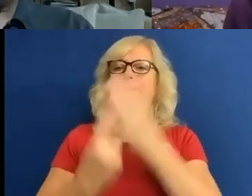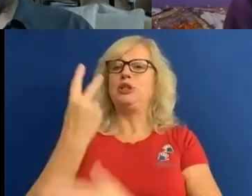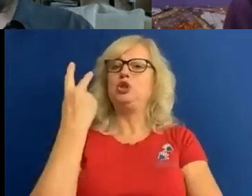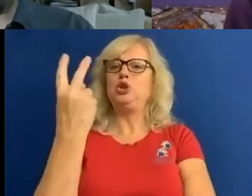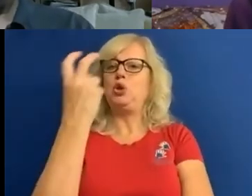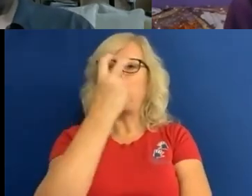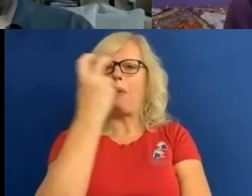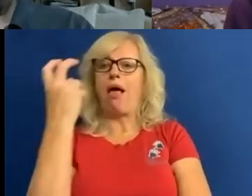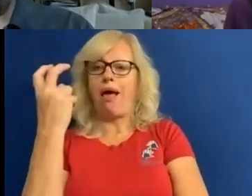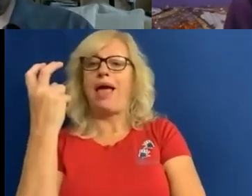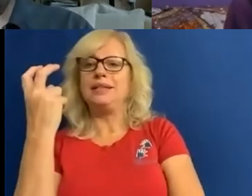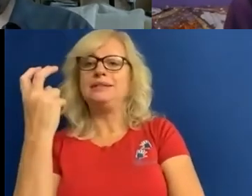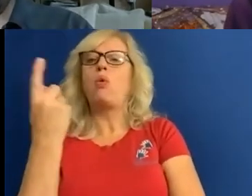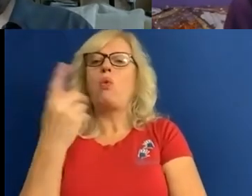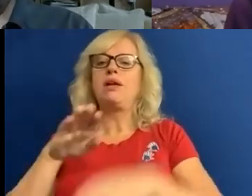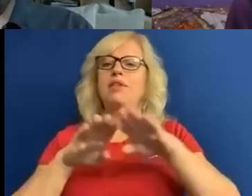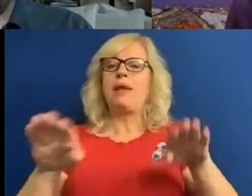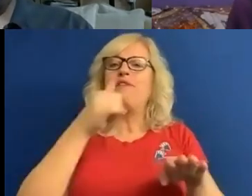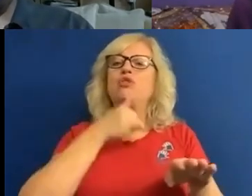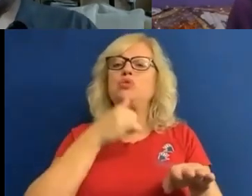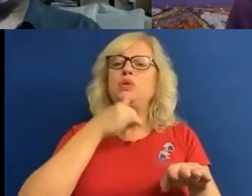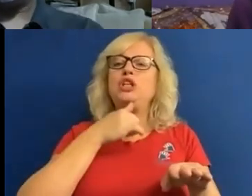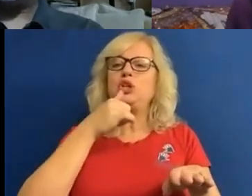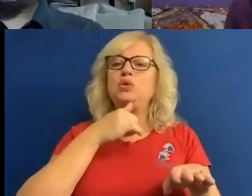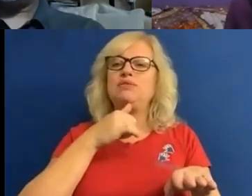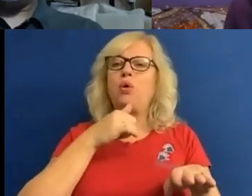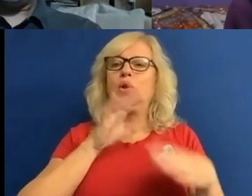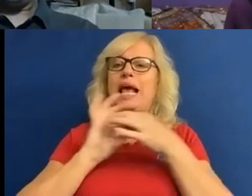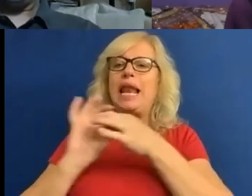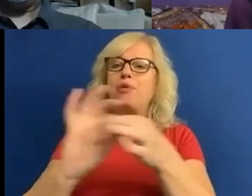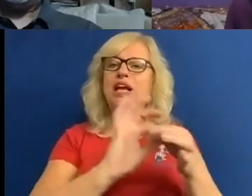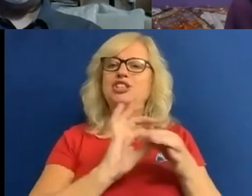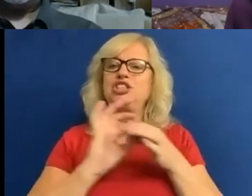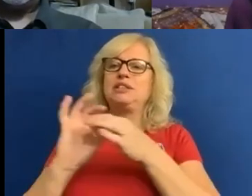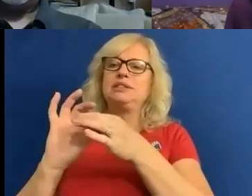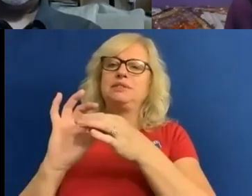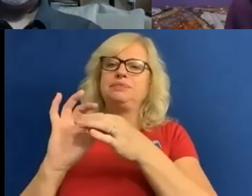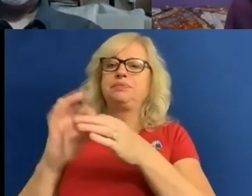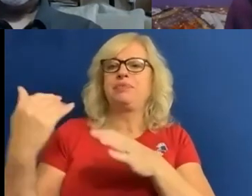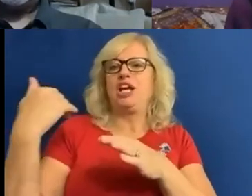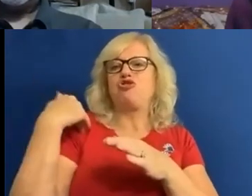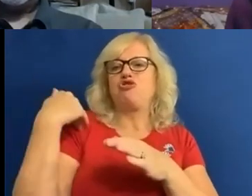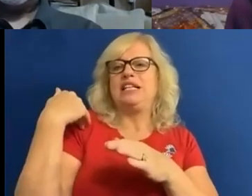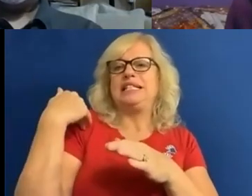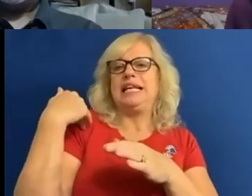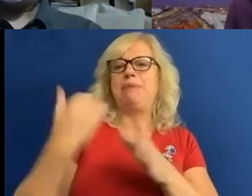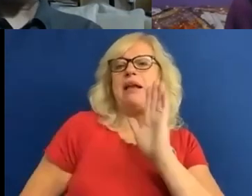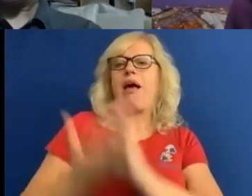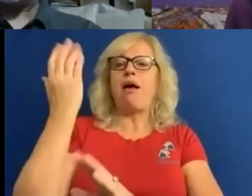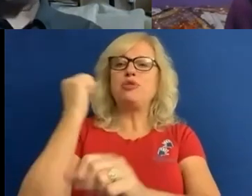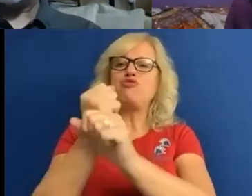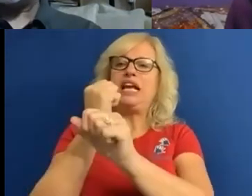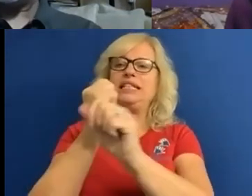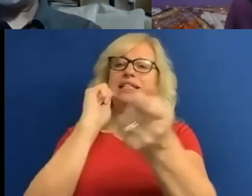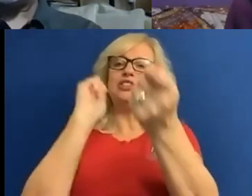the platforms that we use perhaps I shouldn't name it that we use for collaboration has recently been upgraded and changed,